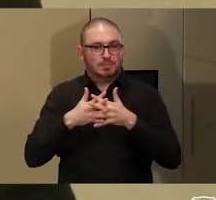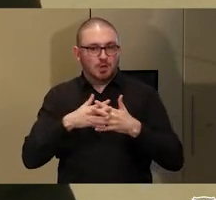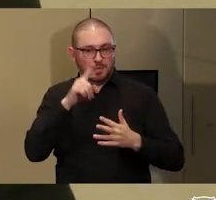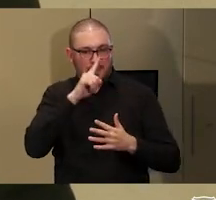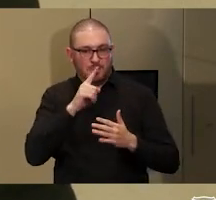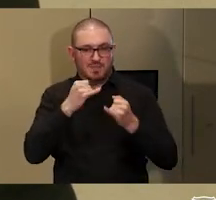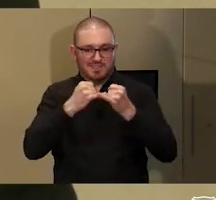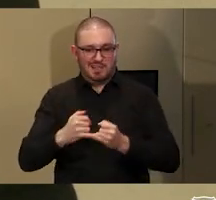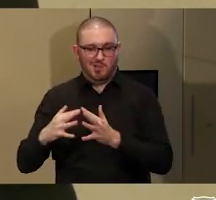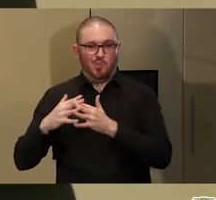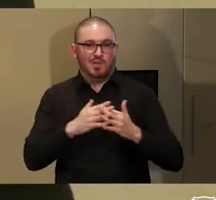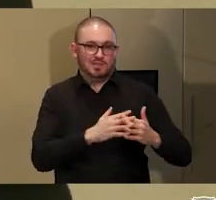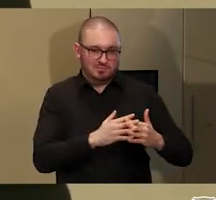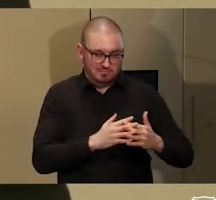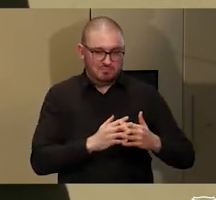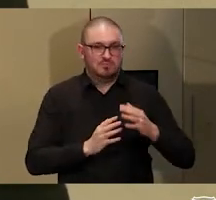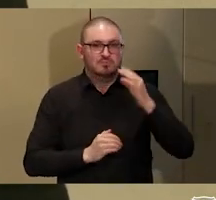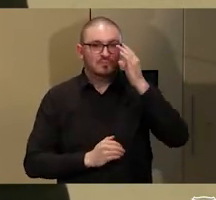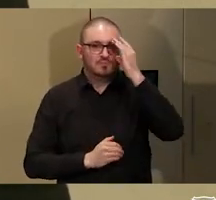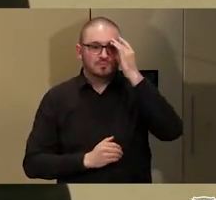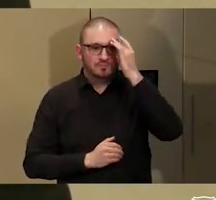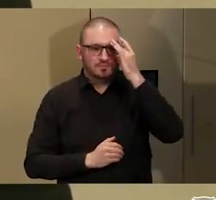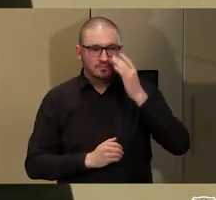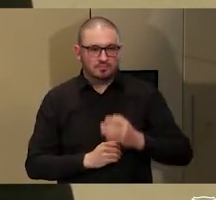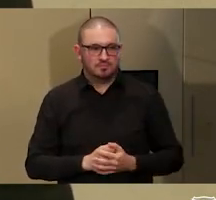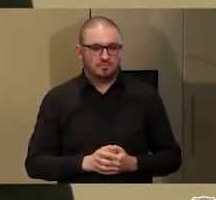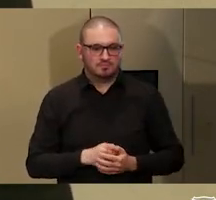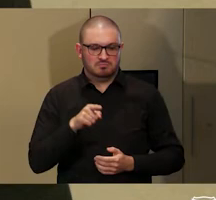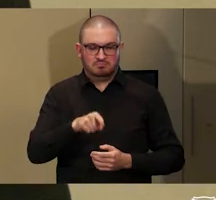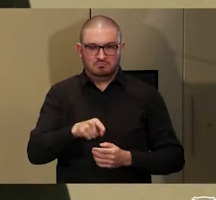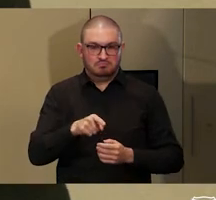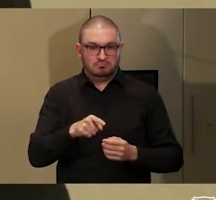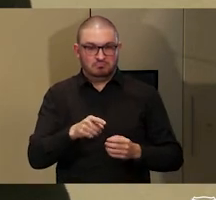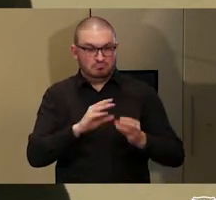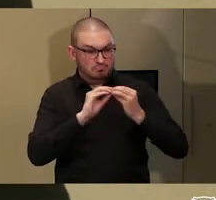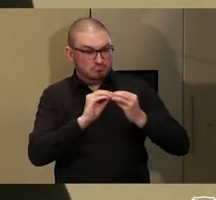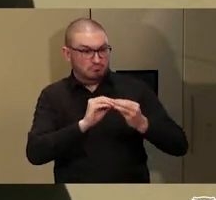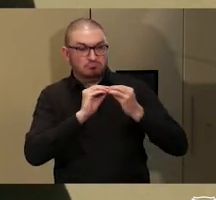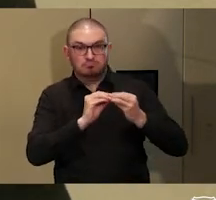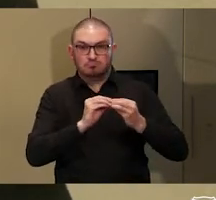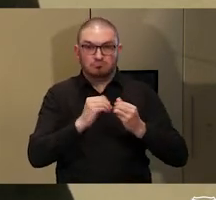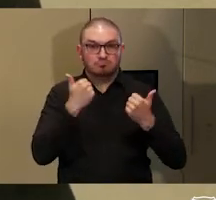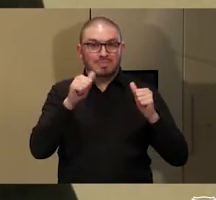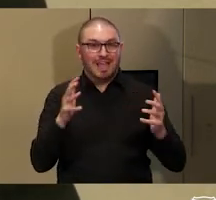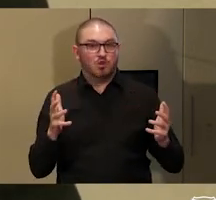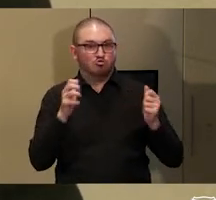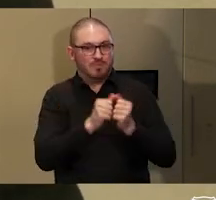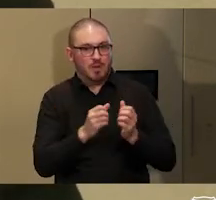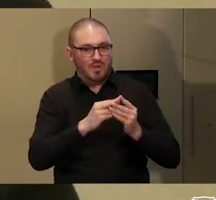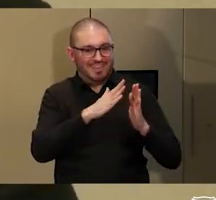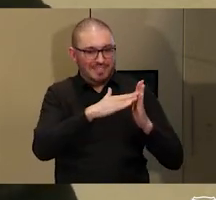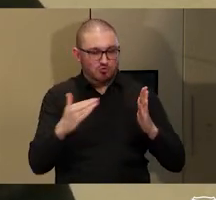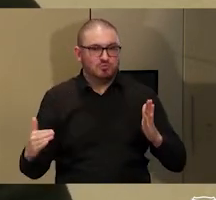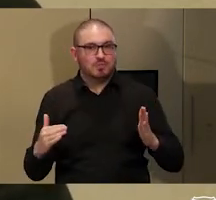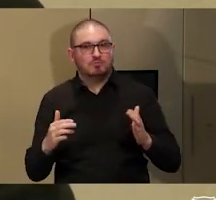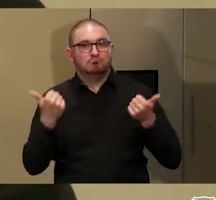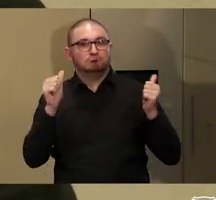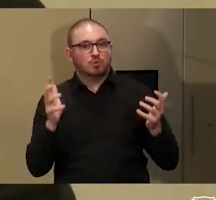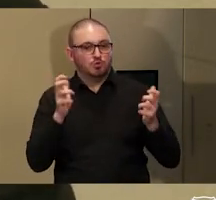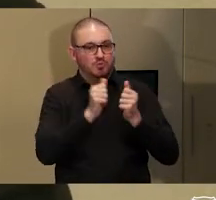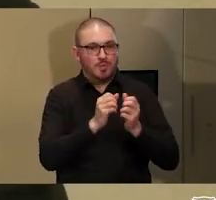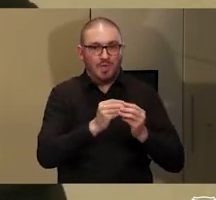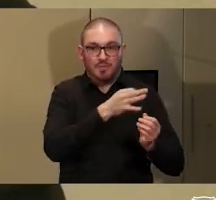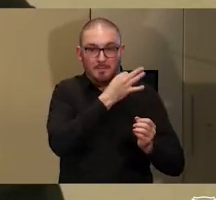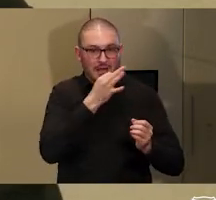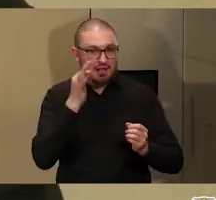who have, through agreement with the industry there and parks there,